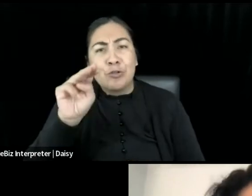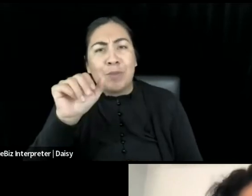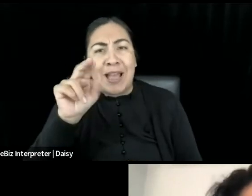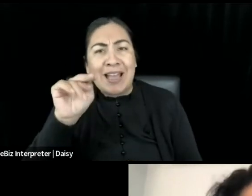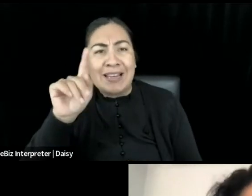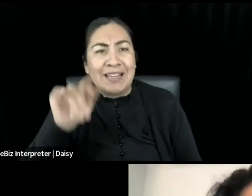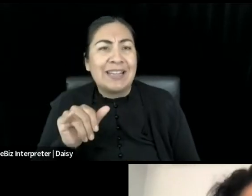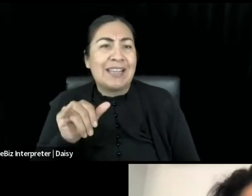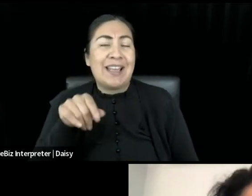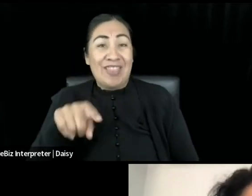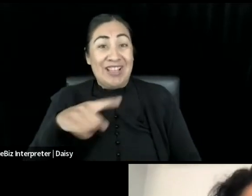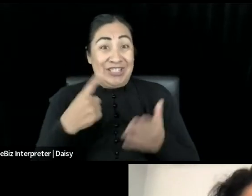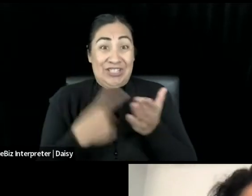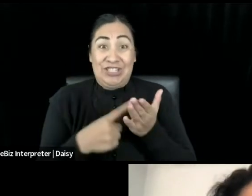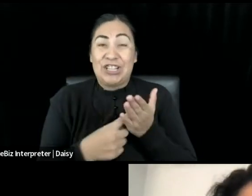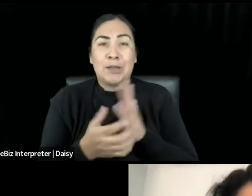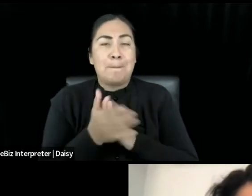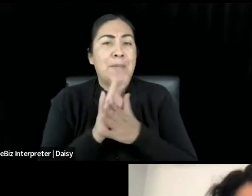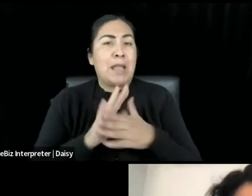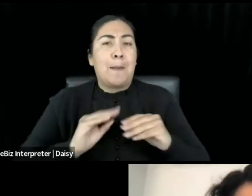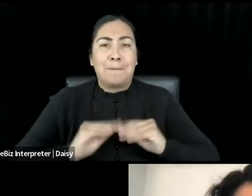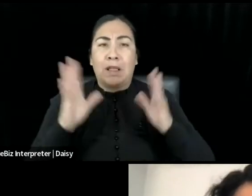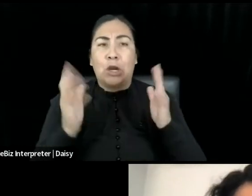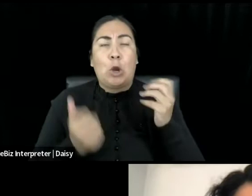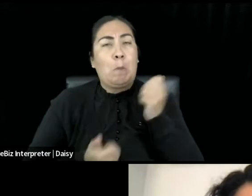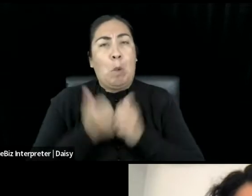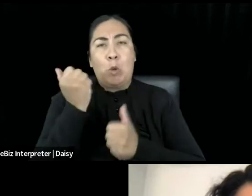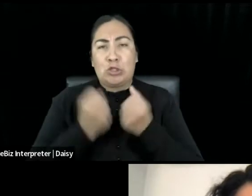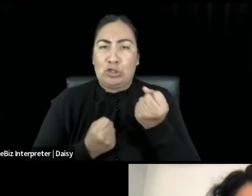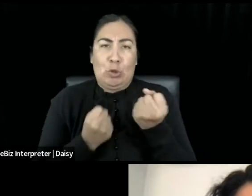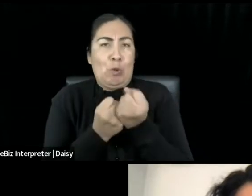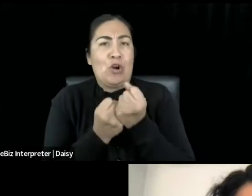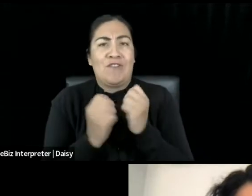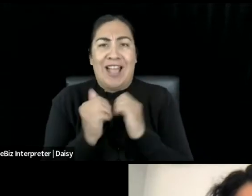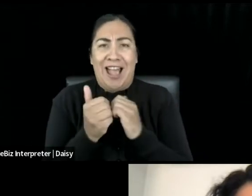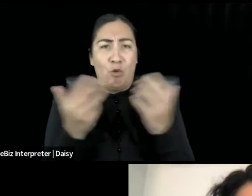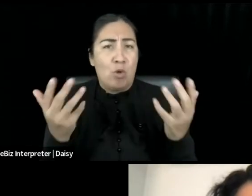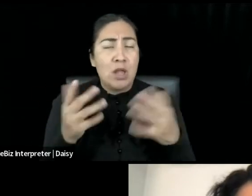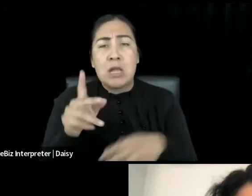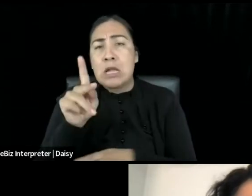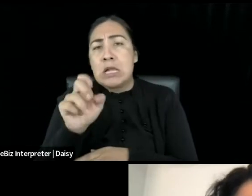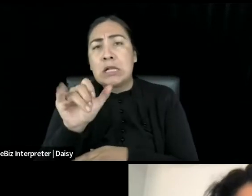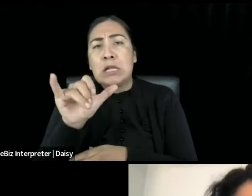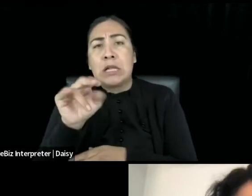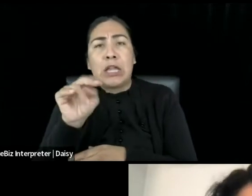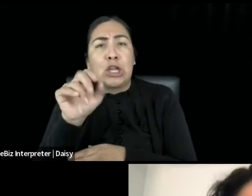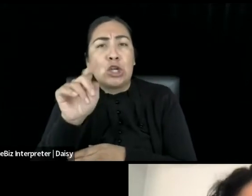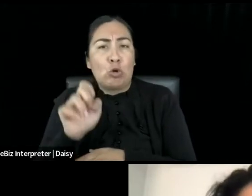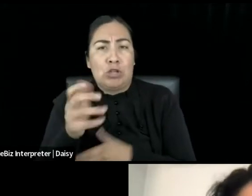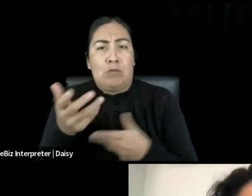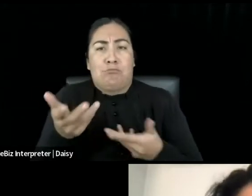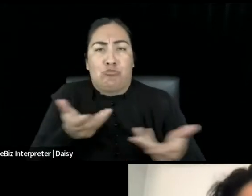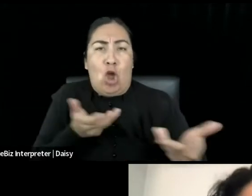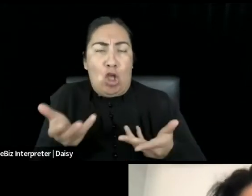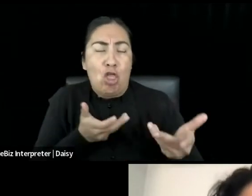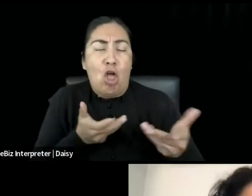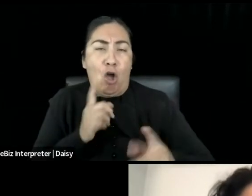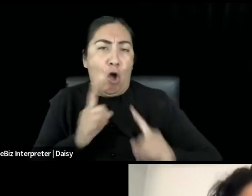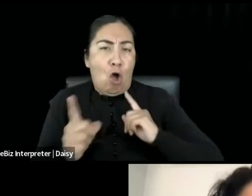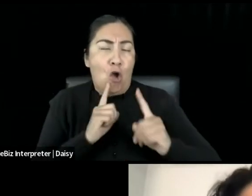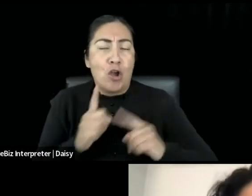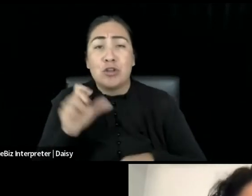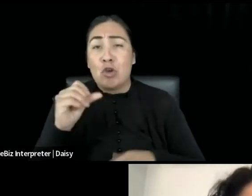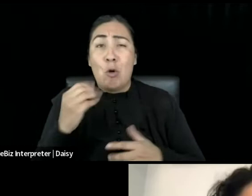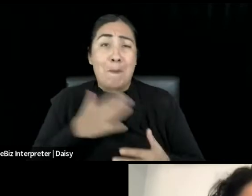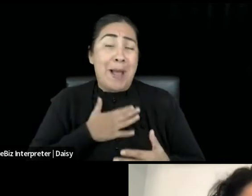it became clear that the most supportive way would be keynote dialogue. And so it is my pleasure to share this space